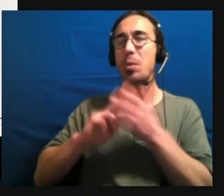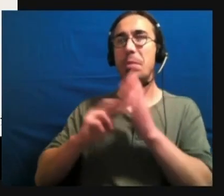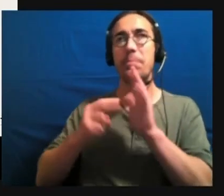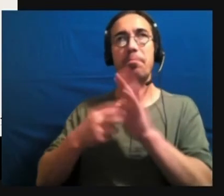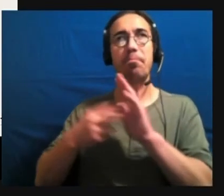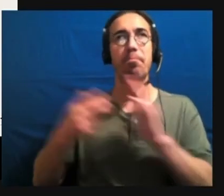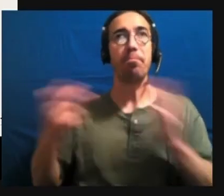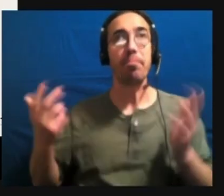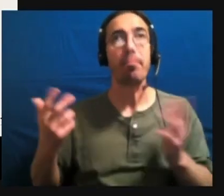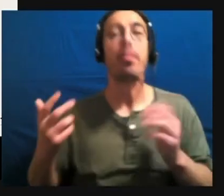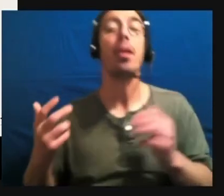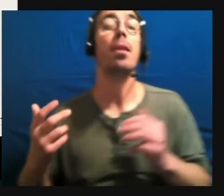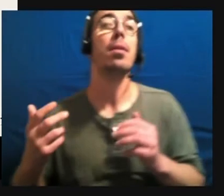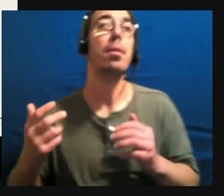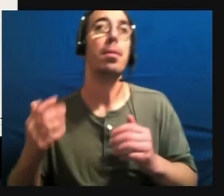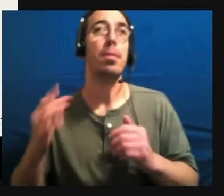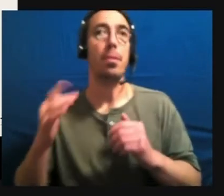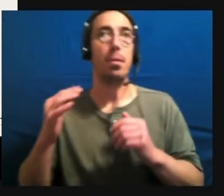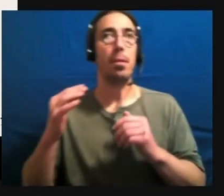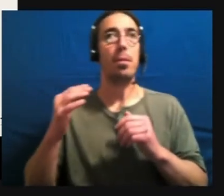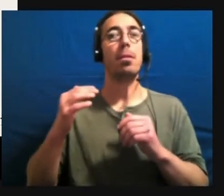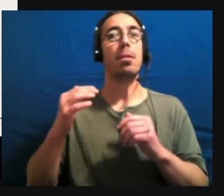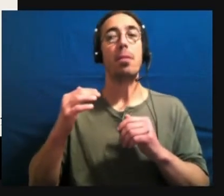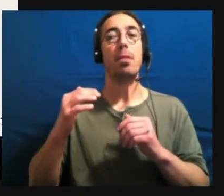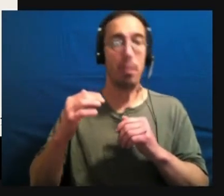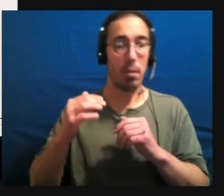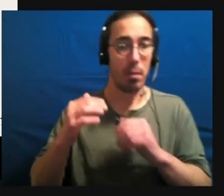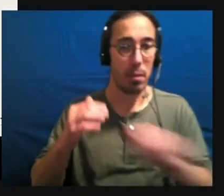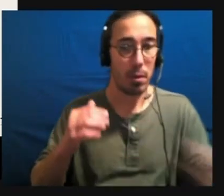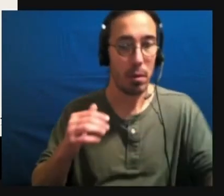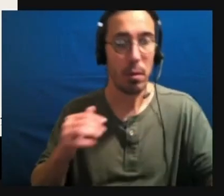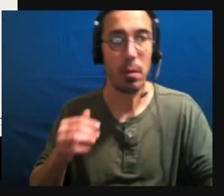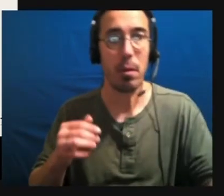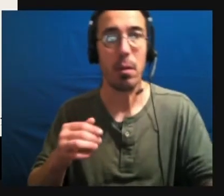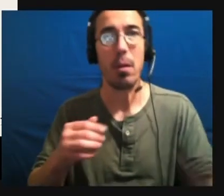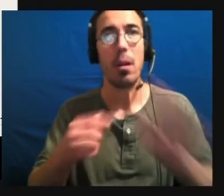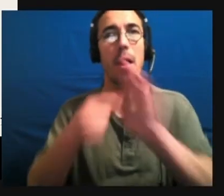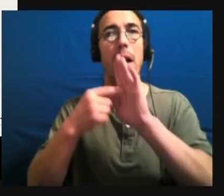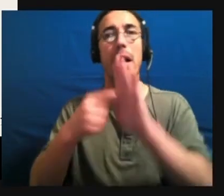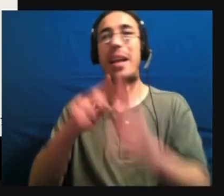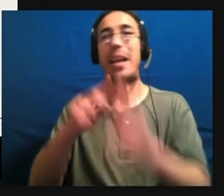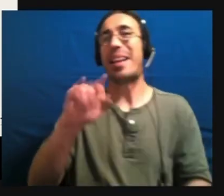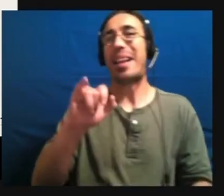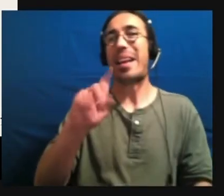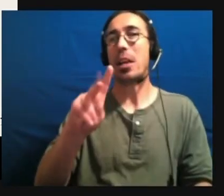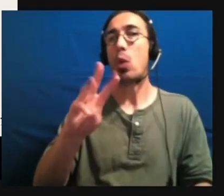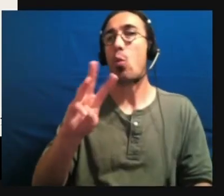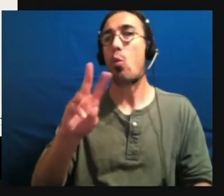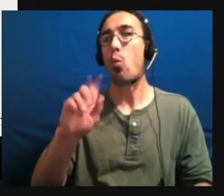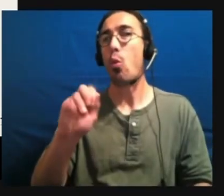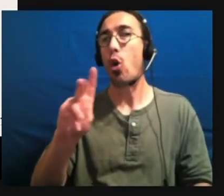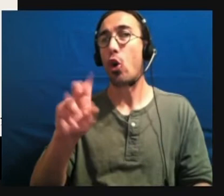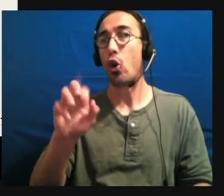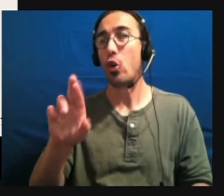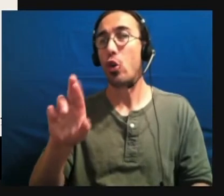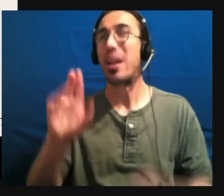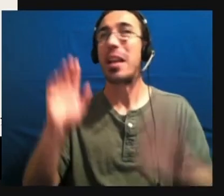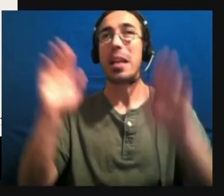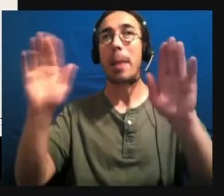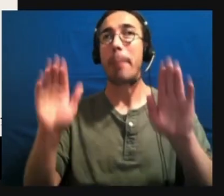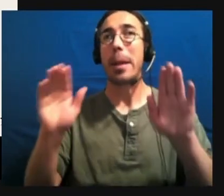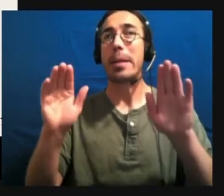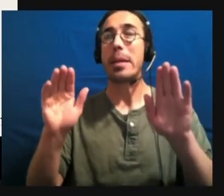and this is derived from the definition by Nick Walker, PhD. Nick is an amazing, amazing scholar.